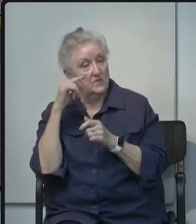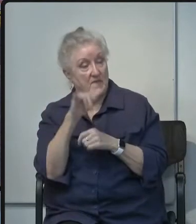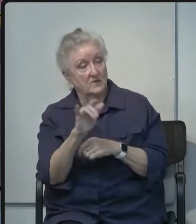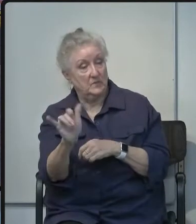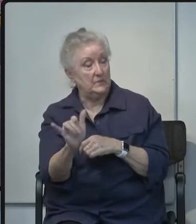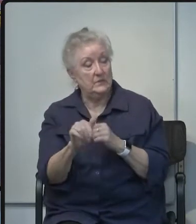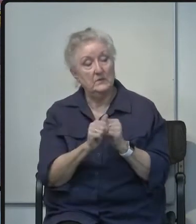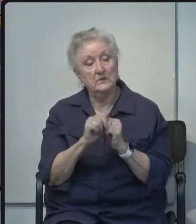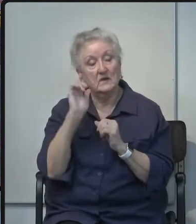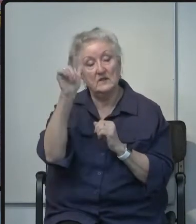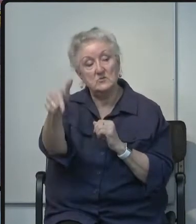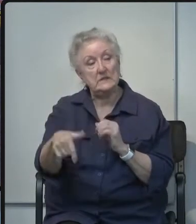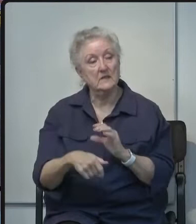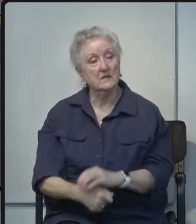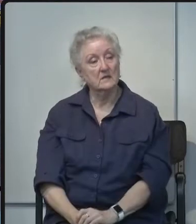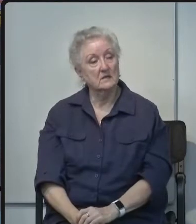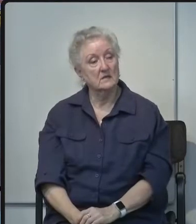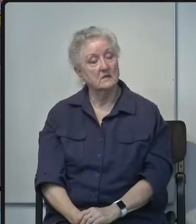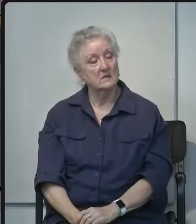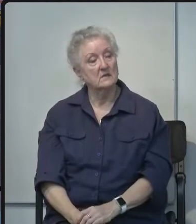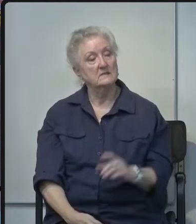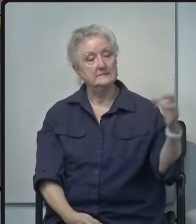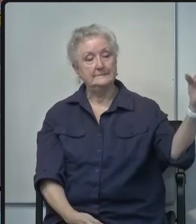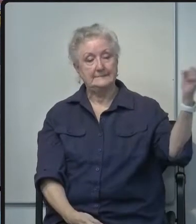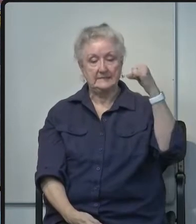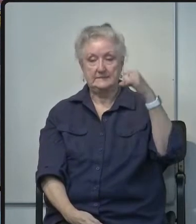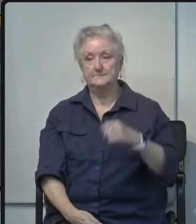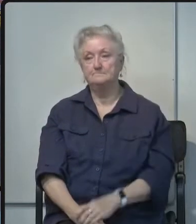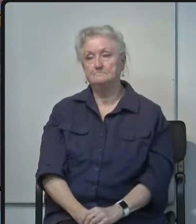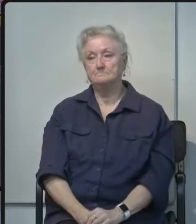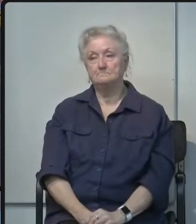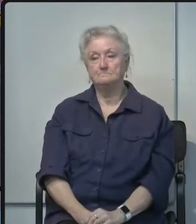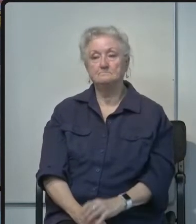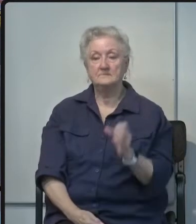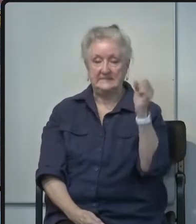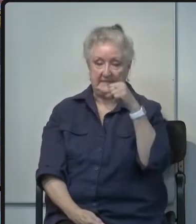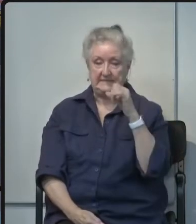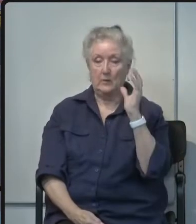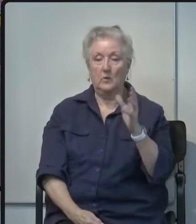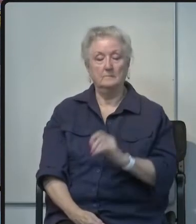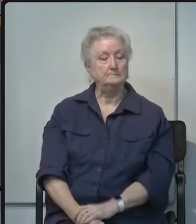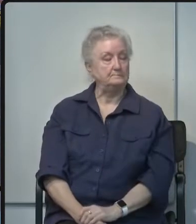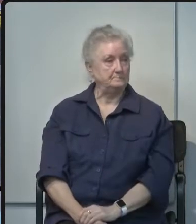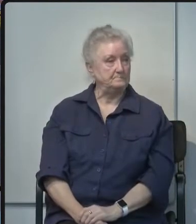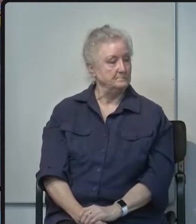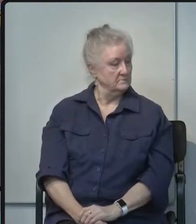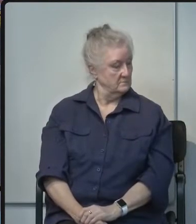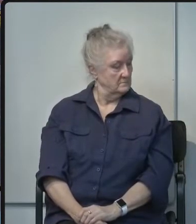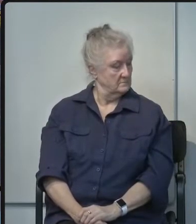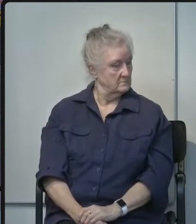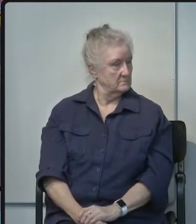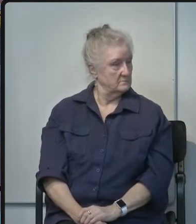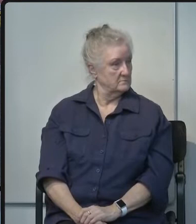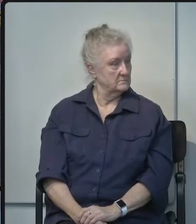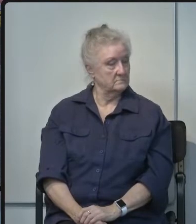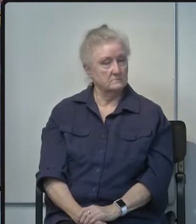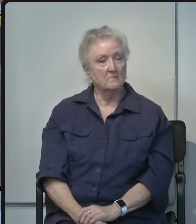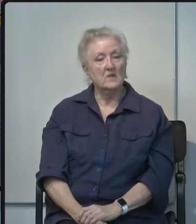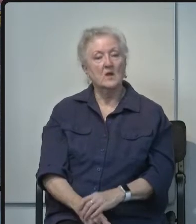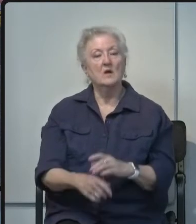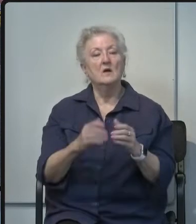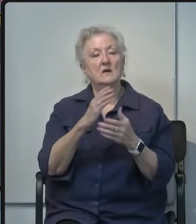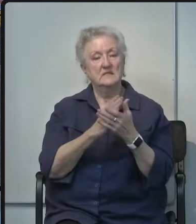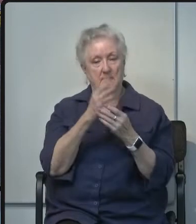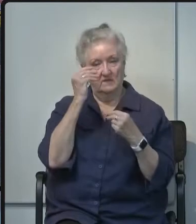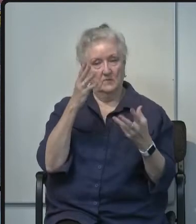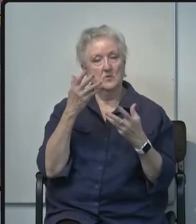as well eventually yes yes that is coming this week some some of